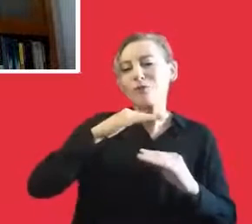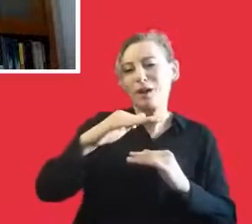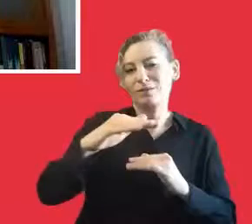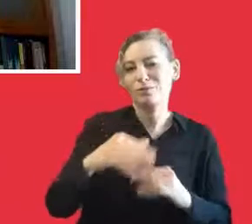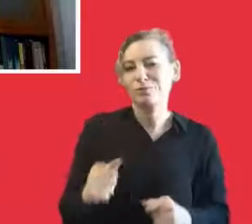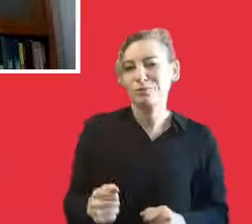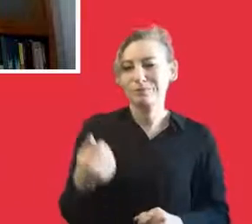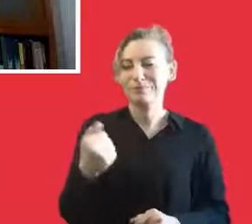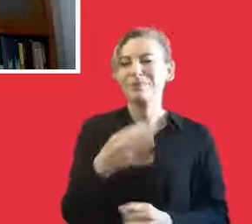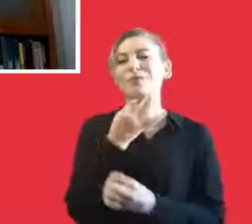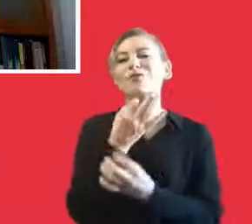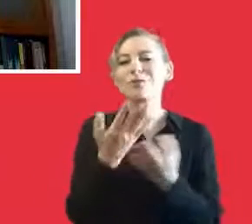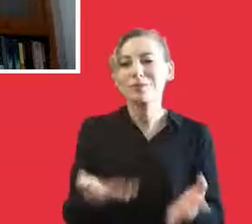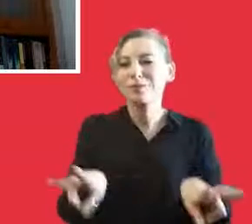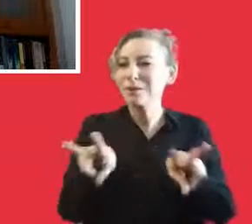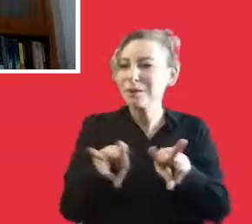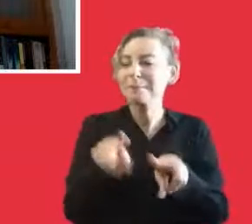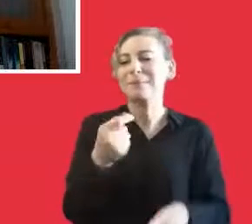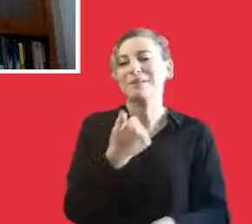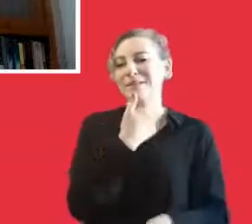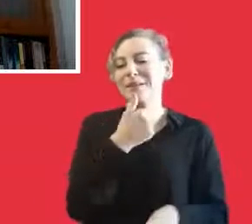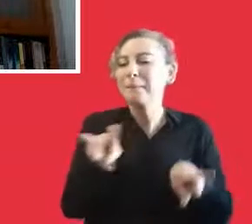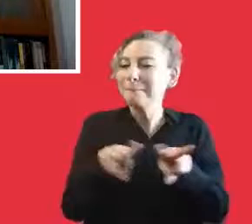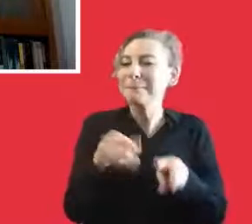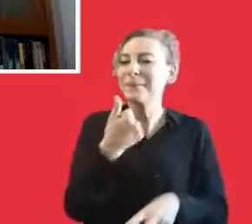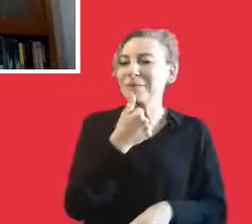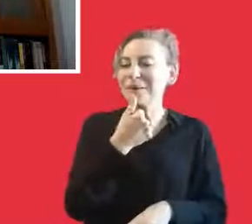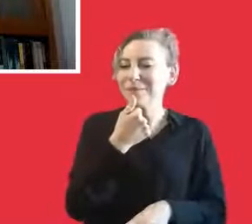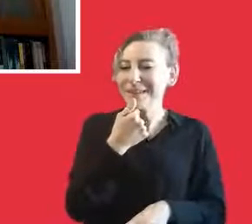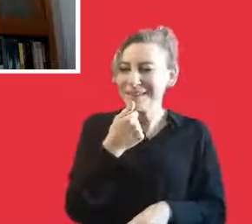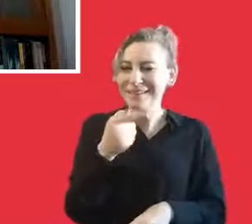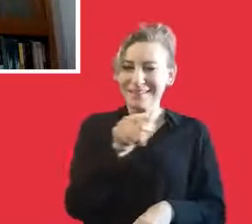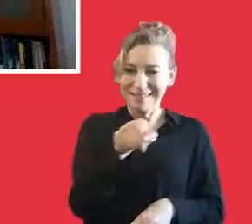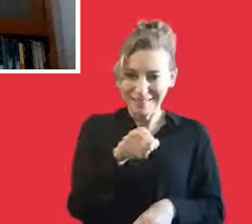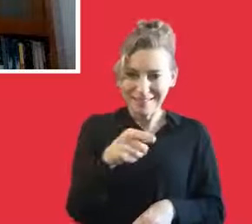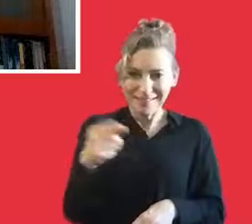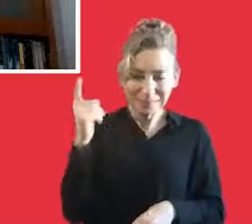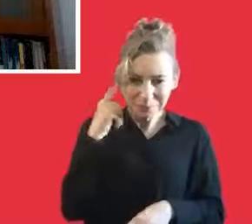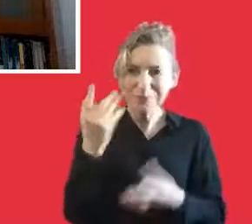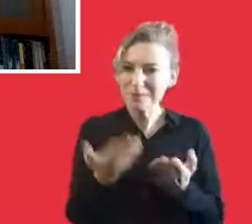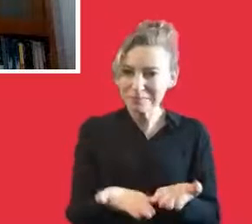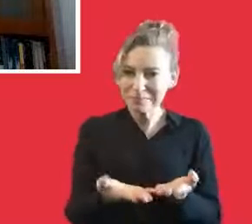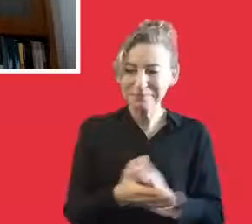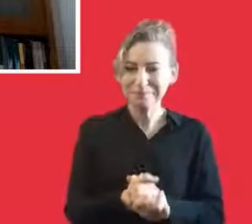when they're a child. Thank you, Mrs. for this information. Mehmet, let's try if we can hear you.